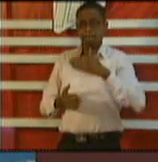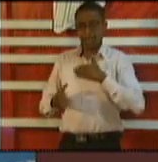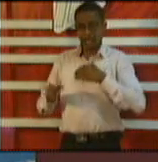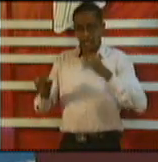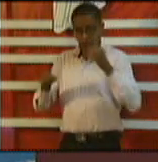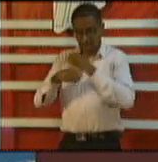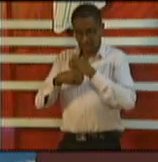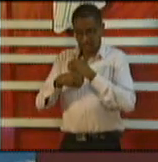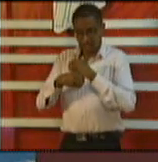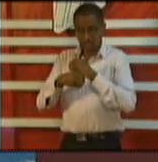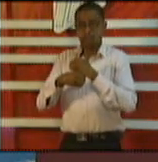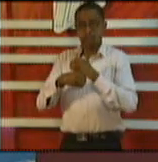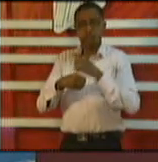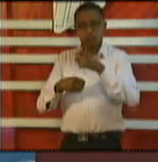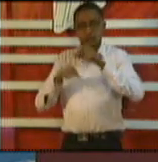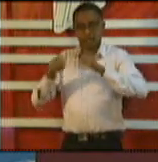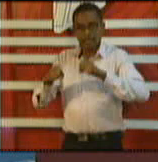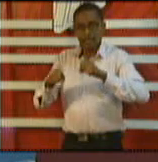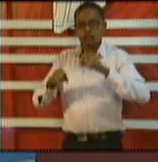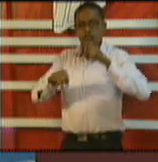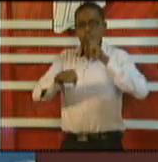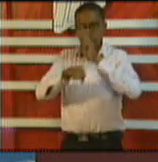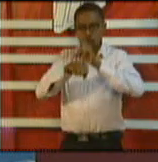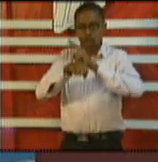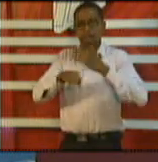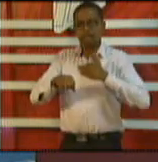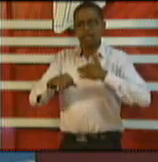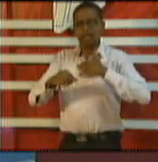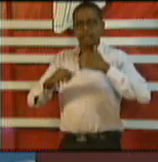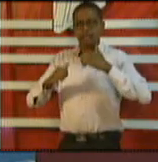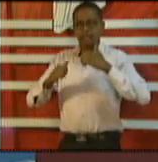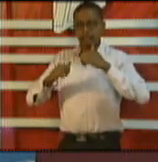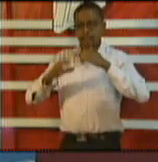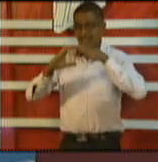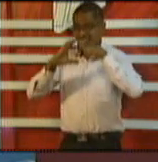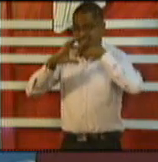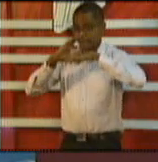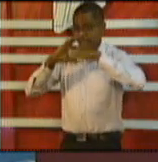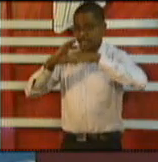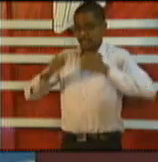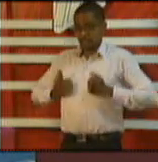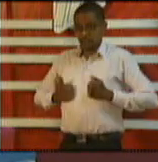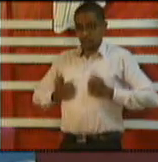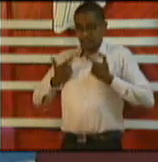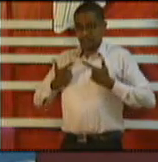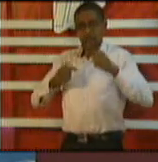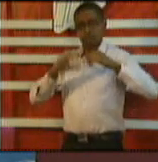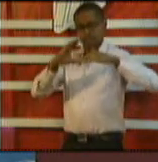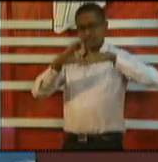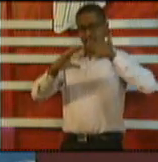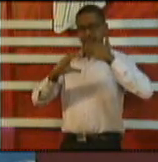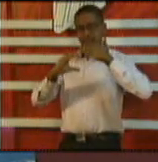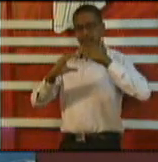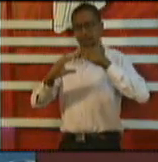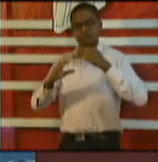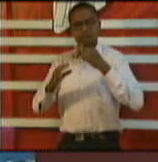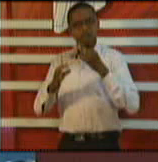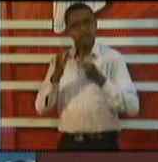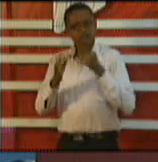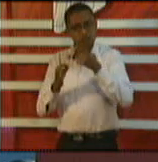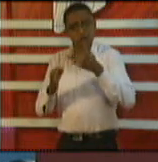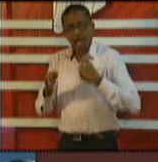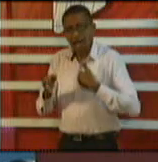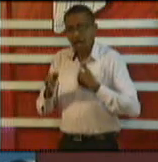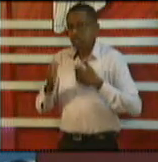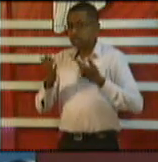at health dot gov dot tt email me directly and we can have a look at your protocols if you have one or suggest which